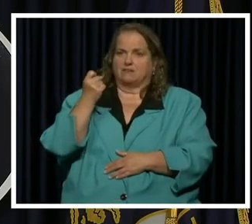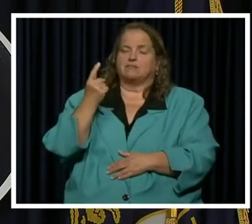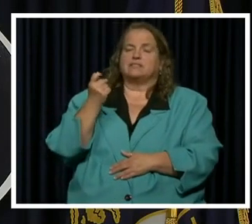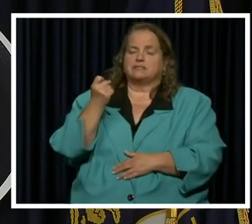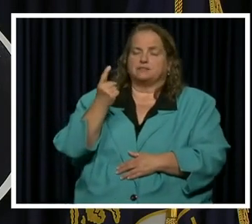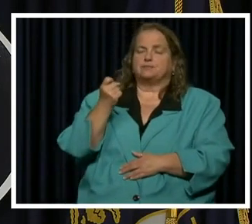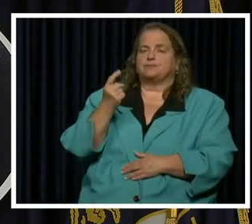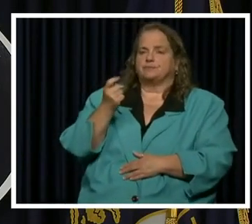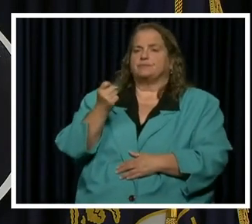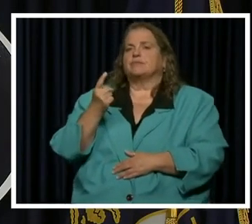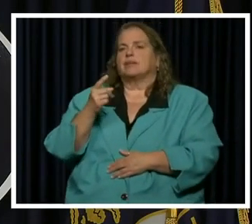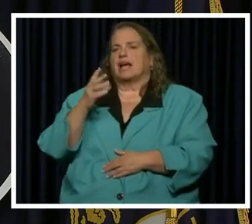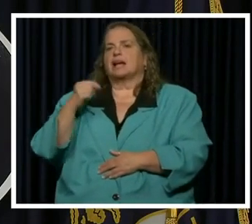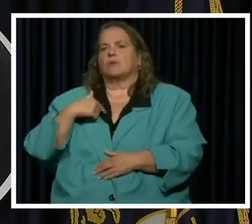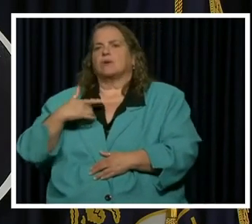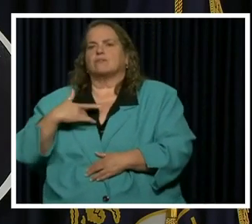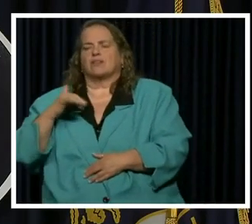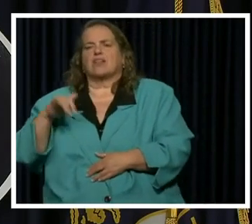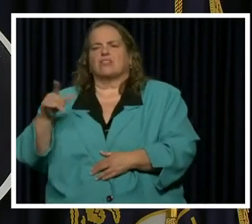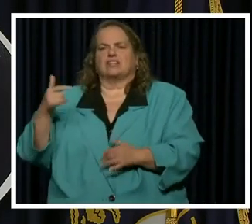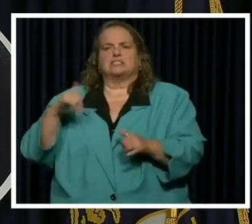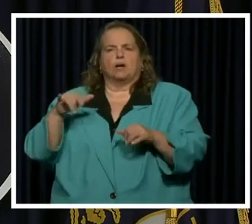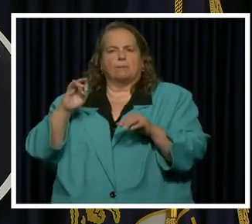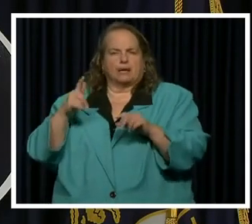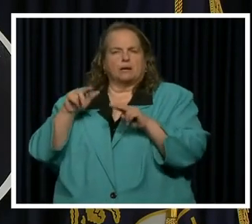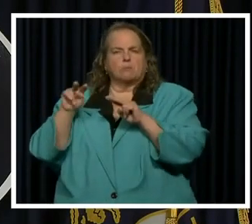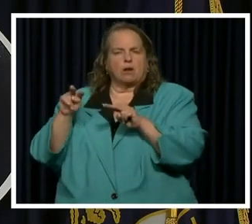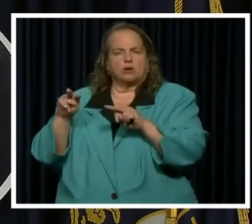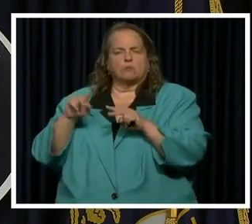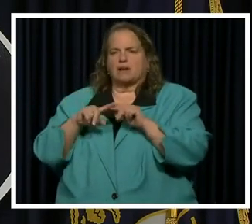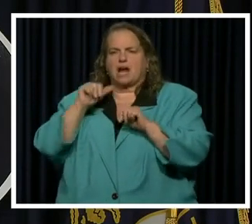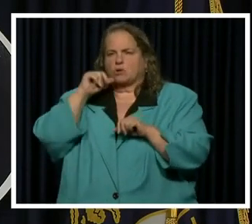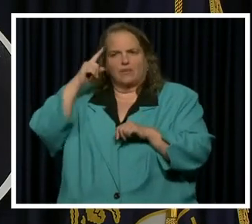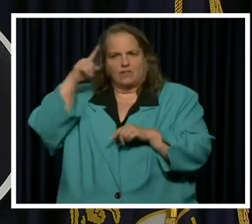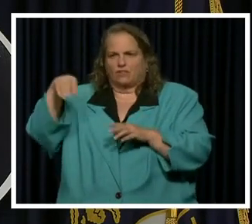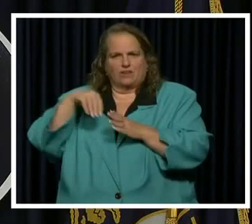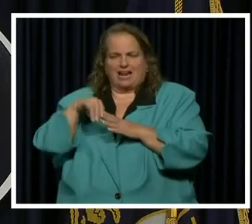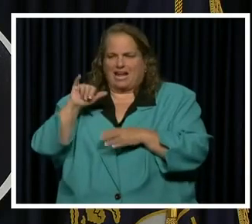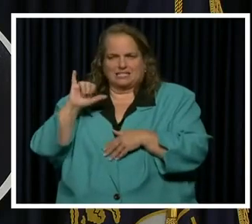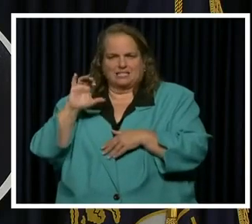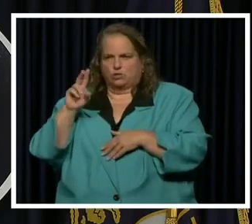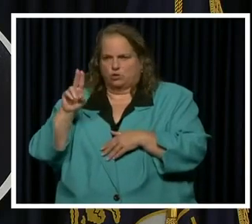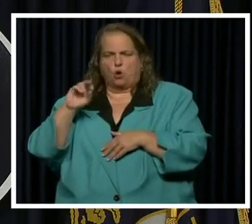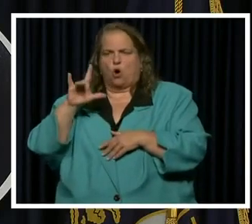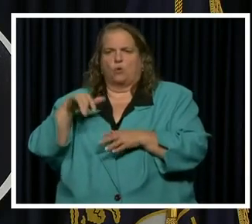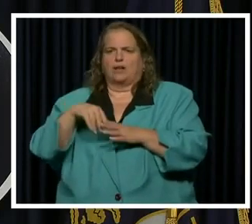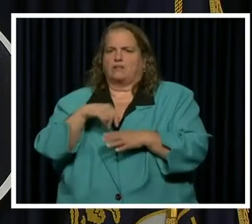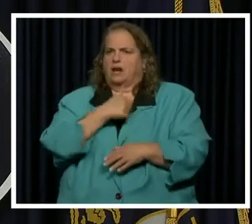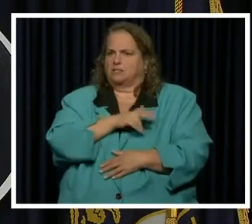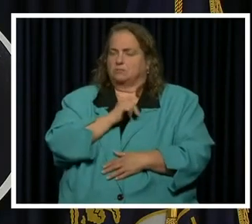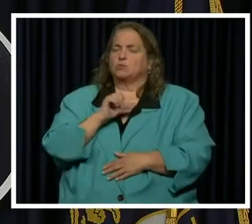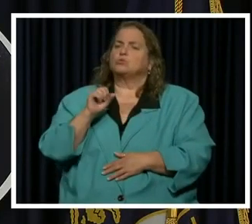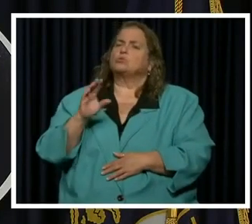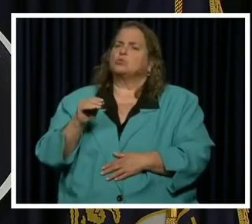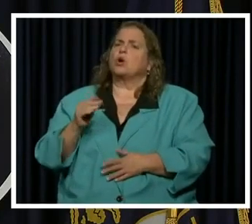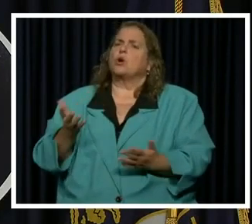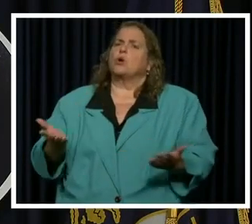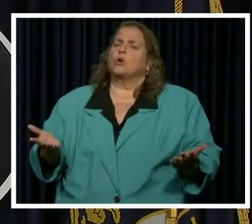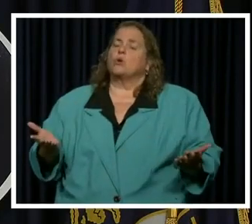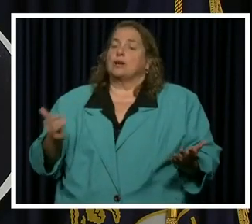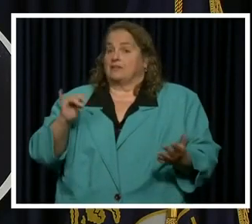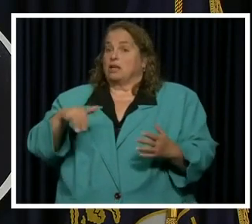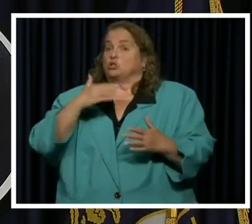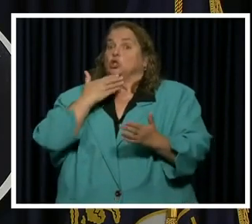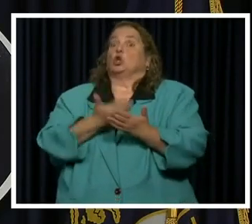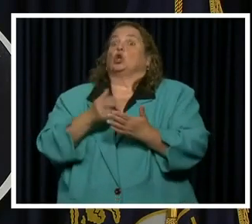Um, and I believe they're they're still being monitored. I don't think they're in the ICU. They're just in the hospital. And so all in all, that's